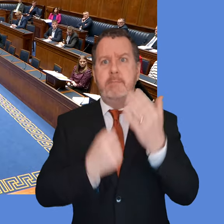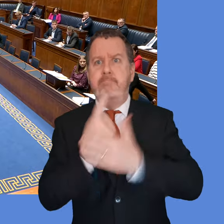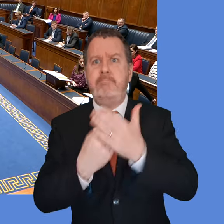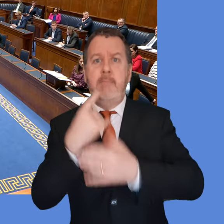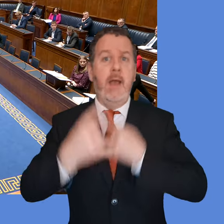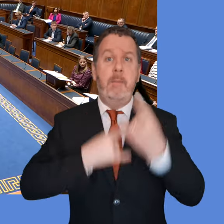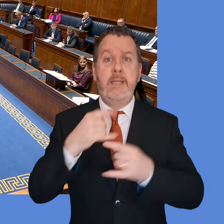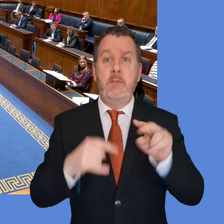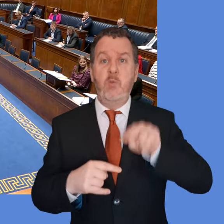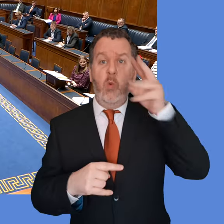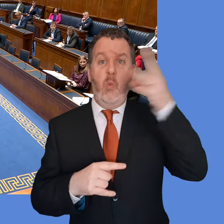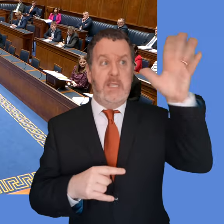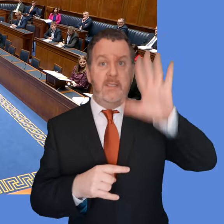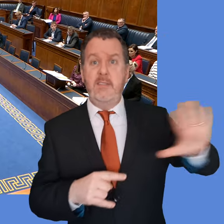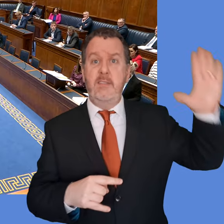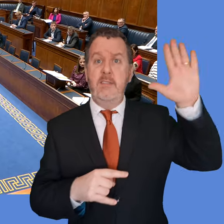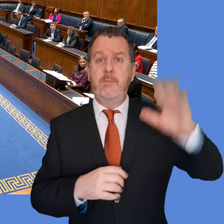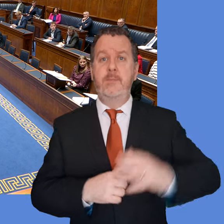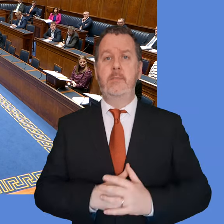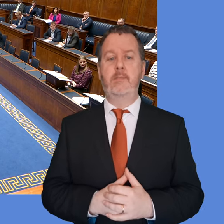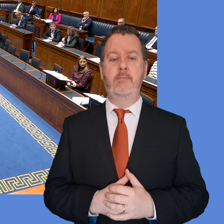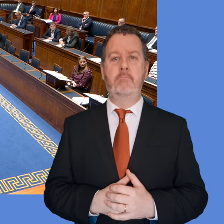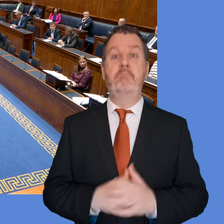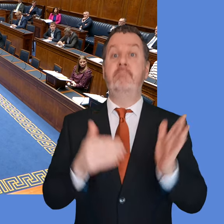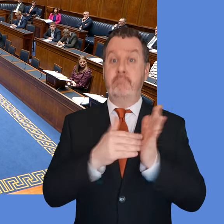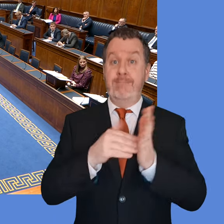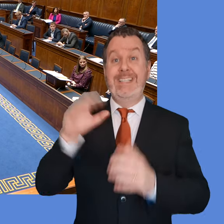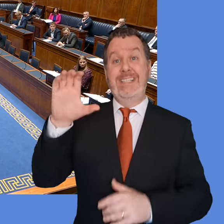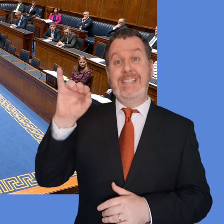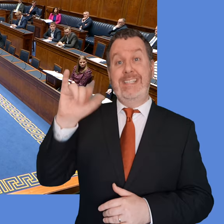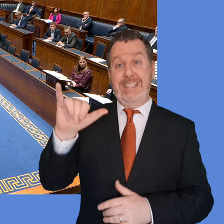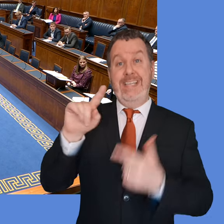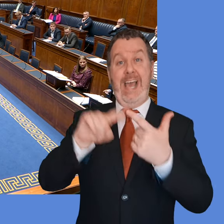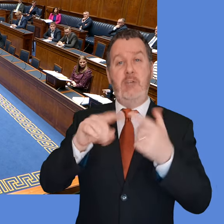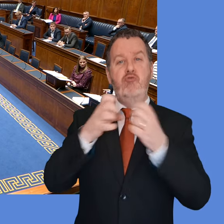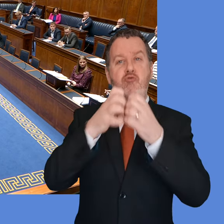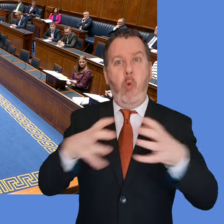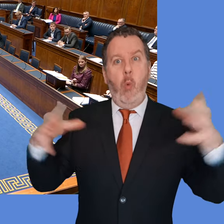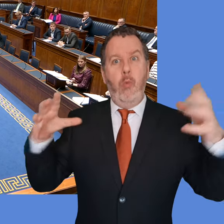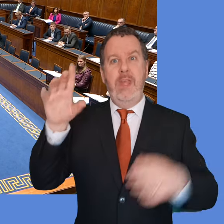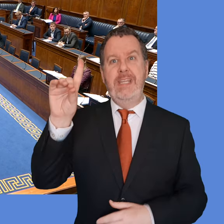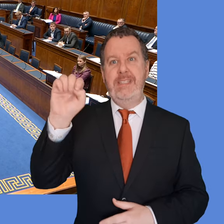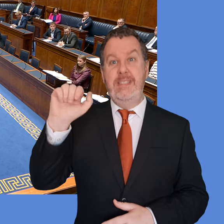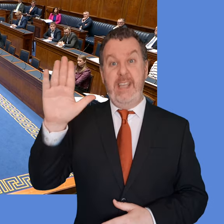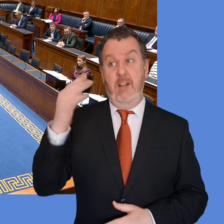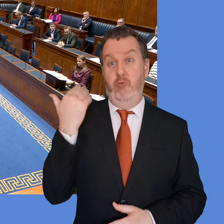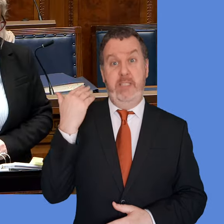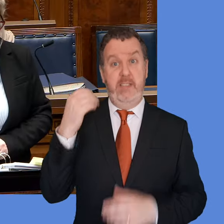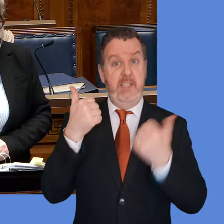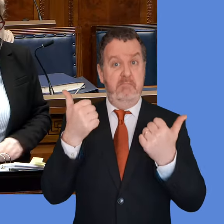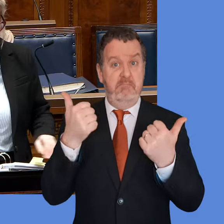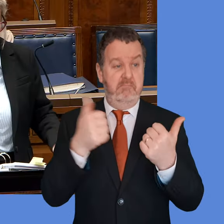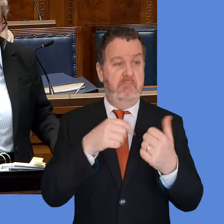Thank you. Well, there's the city and growth deals that are in place for covering Derry, City and Stravan Council, Causeway, Coast and Glens Council also